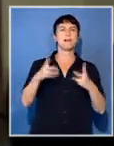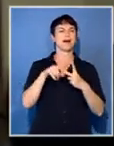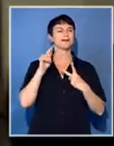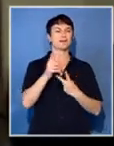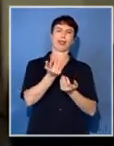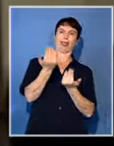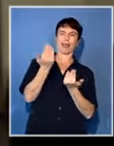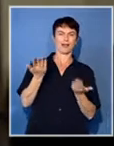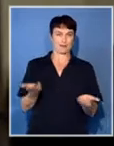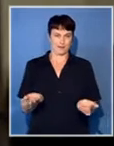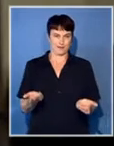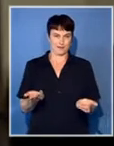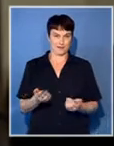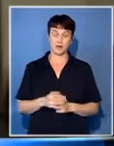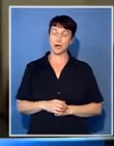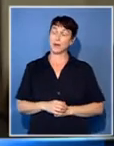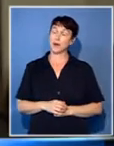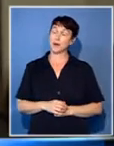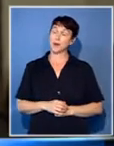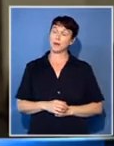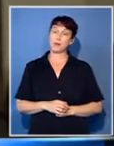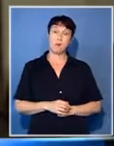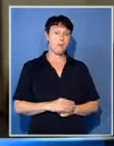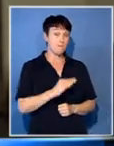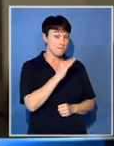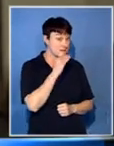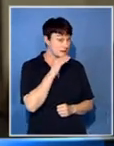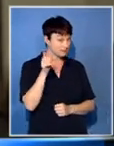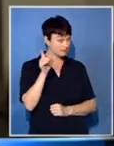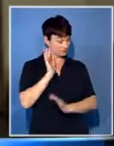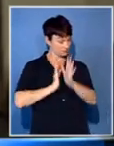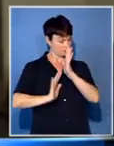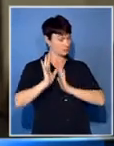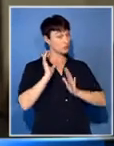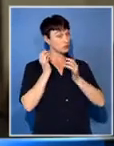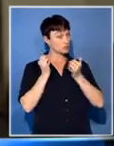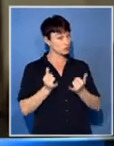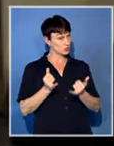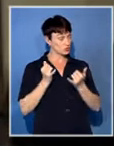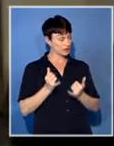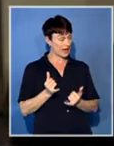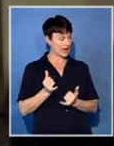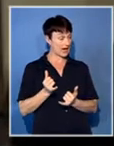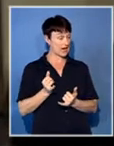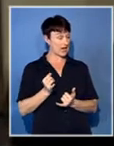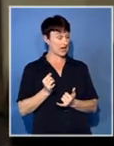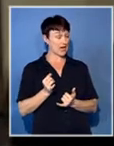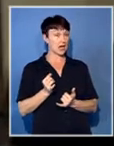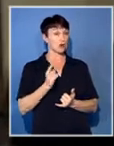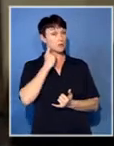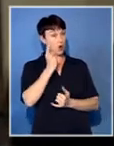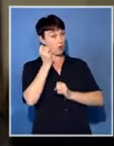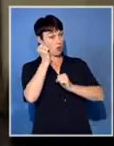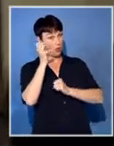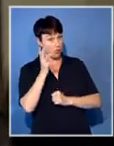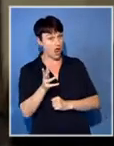tell us today whether you will be able to meet their deadline or you're going to give them an ear